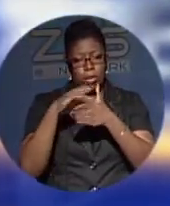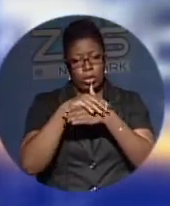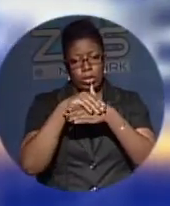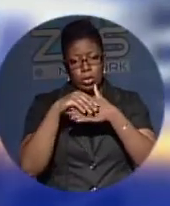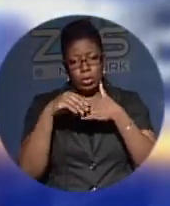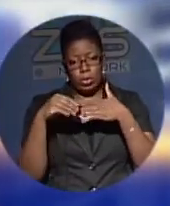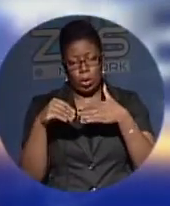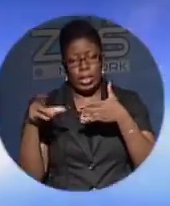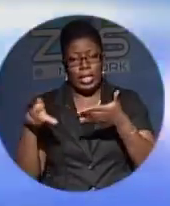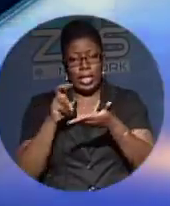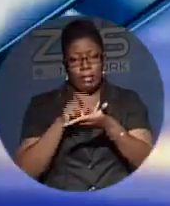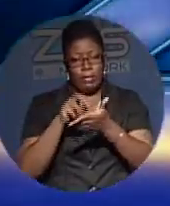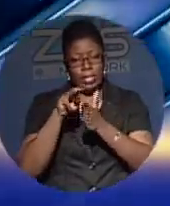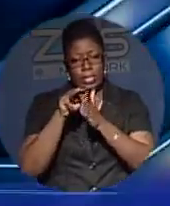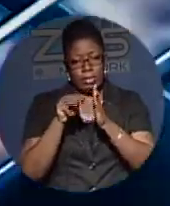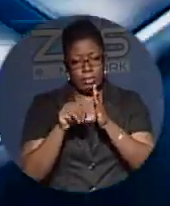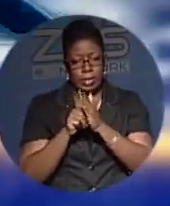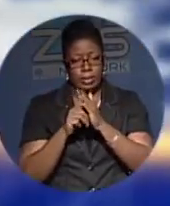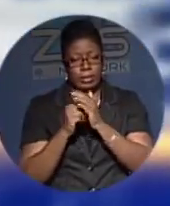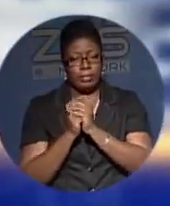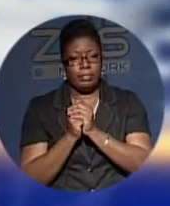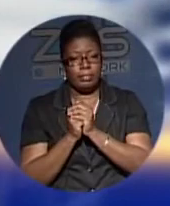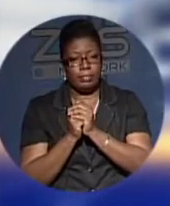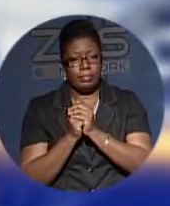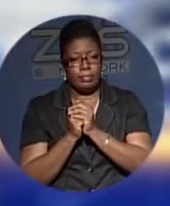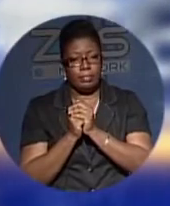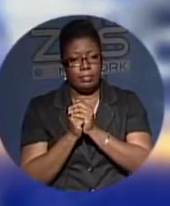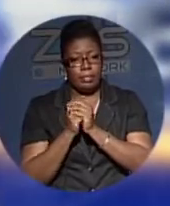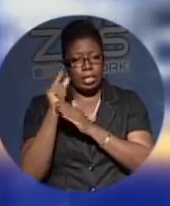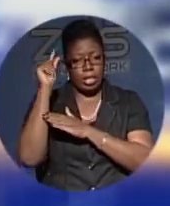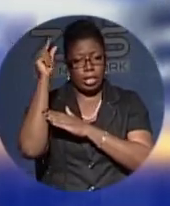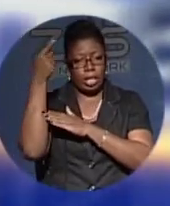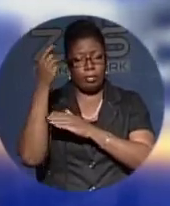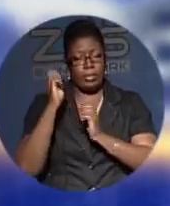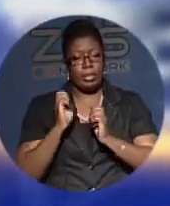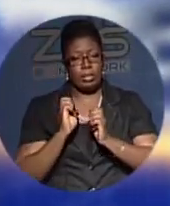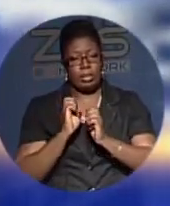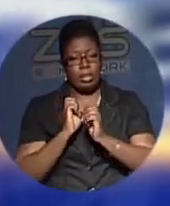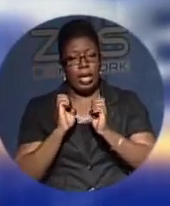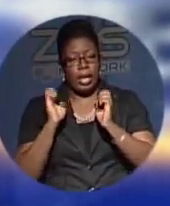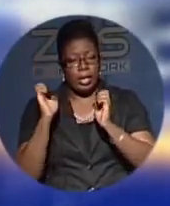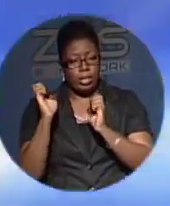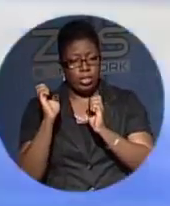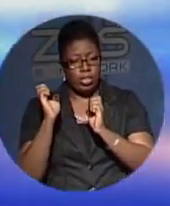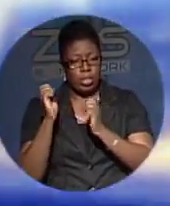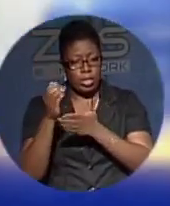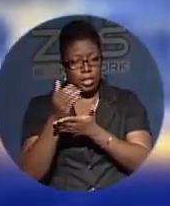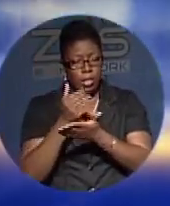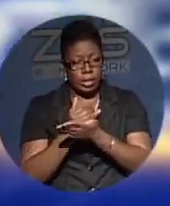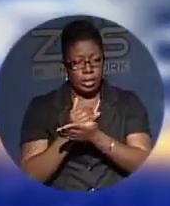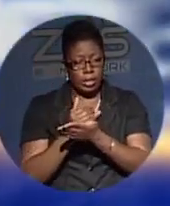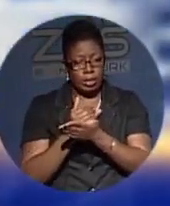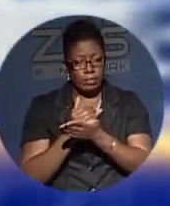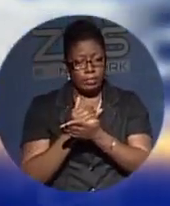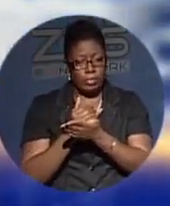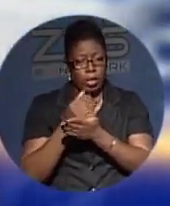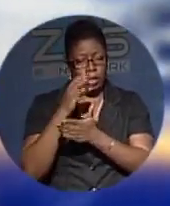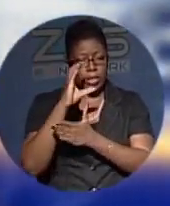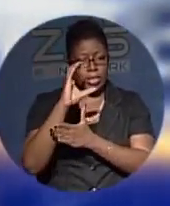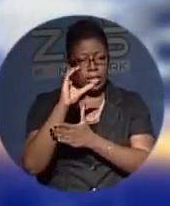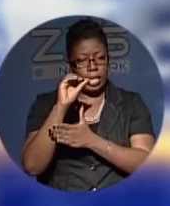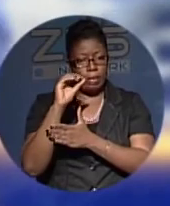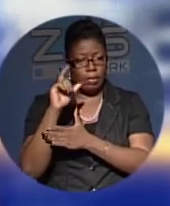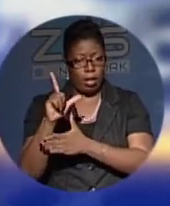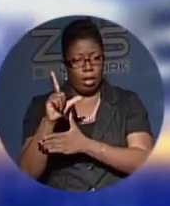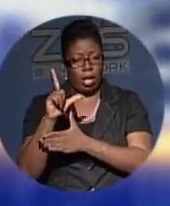4G network that is currently underway. Organizers of the government's energy efficiency program recycled collected disposed CFL bulbs